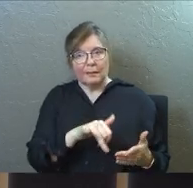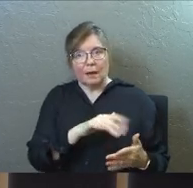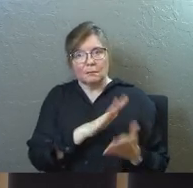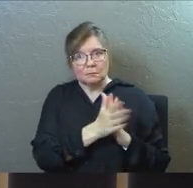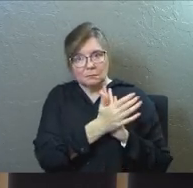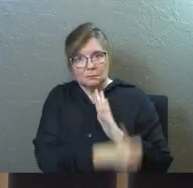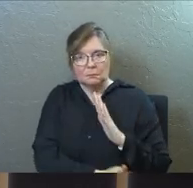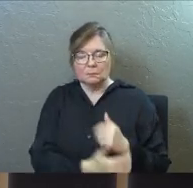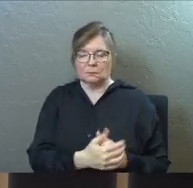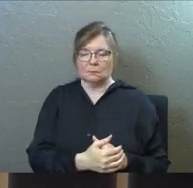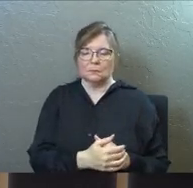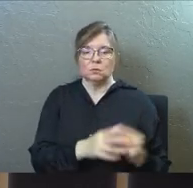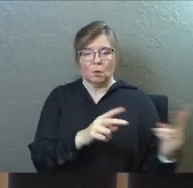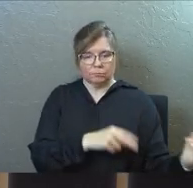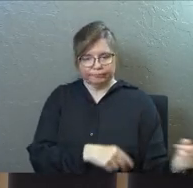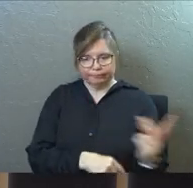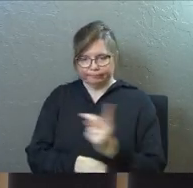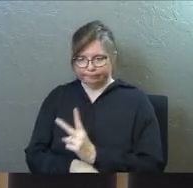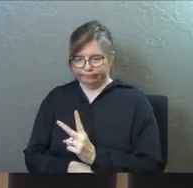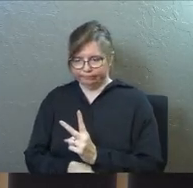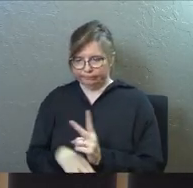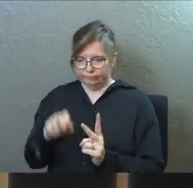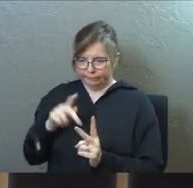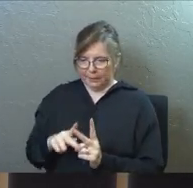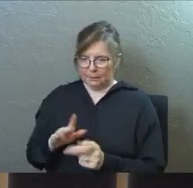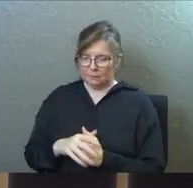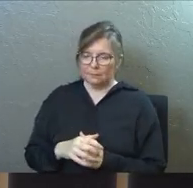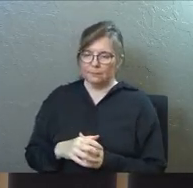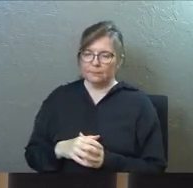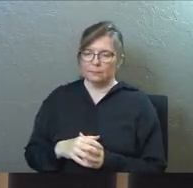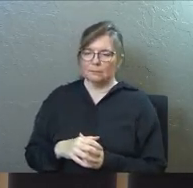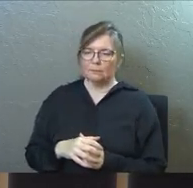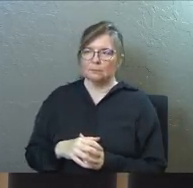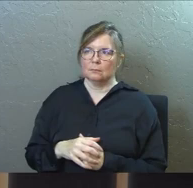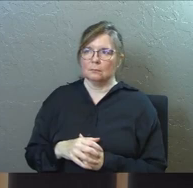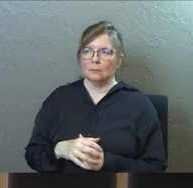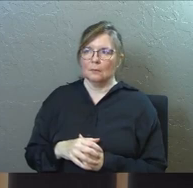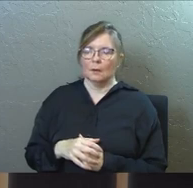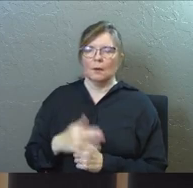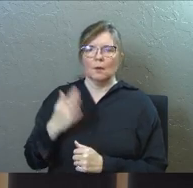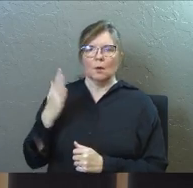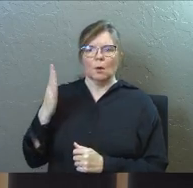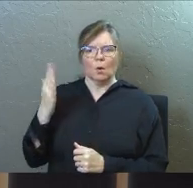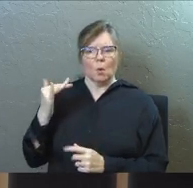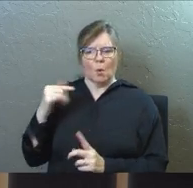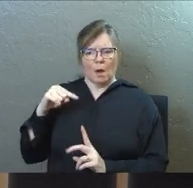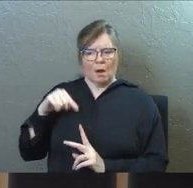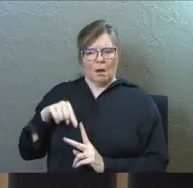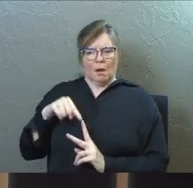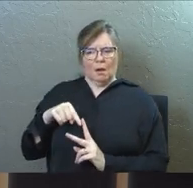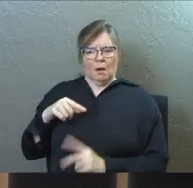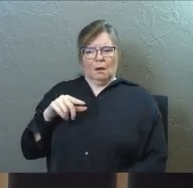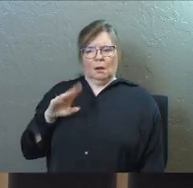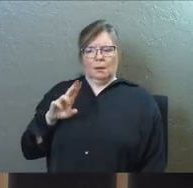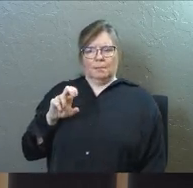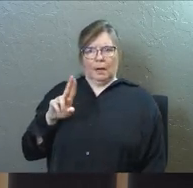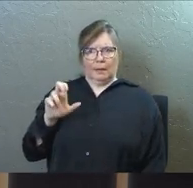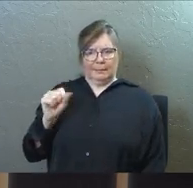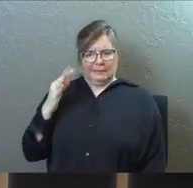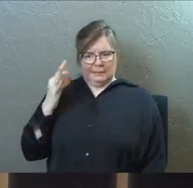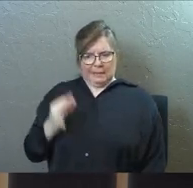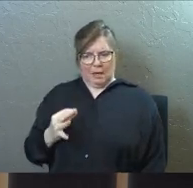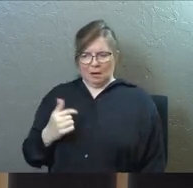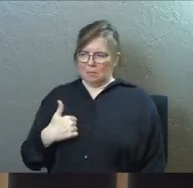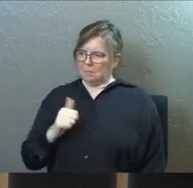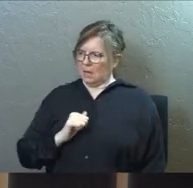new church plant started, the apostle sent him, why didn't he simply conclude, I can do this myself, I was sent